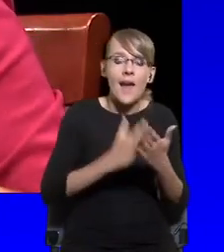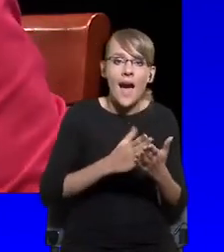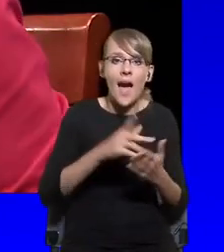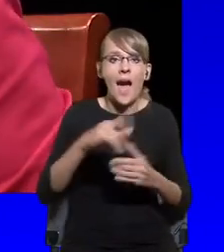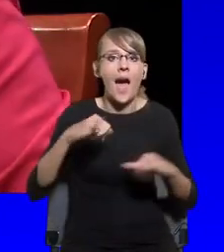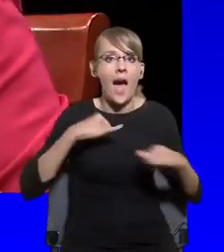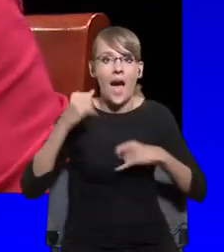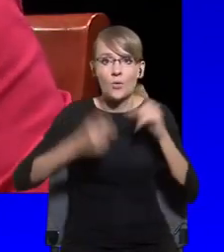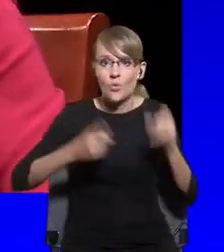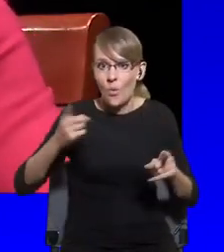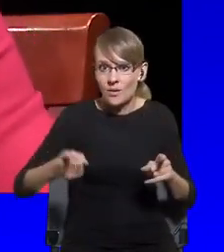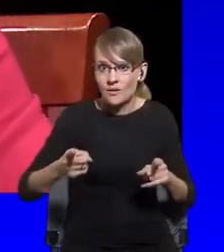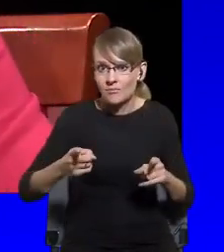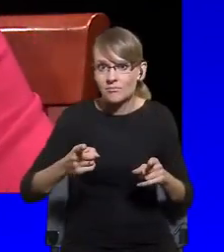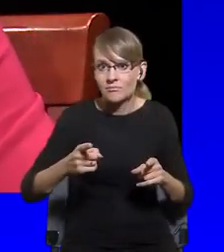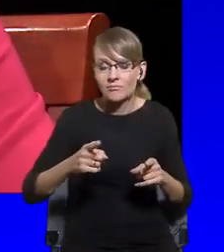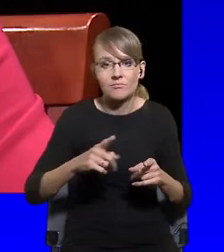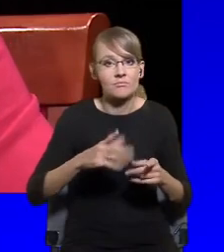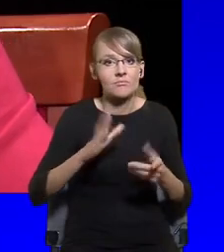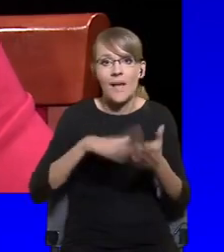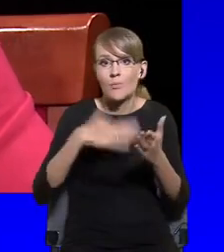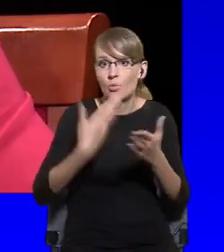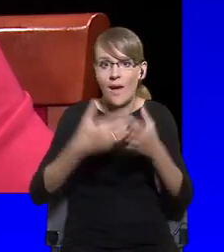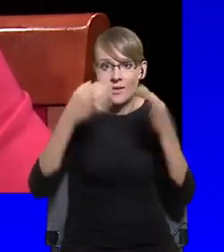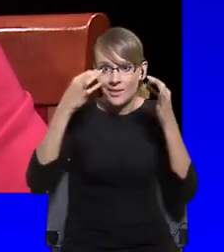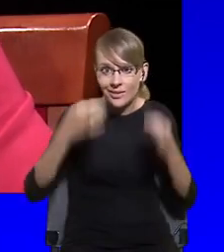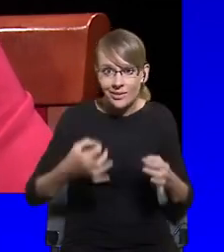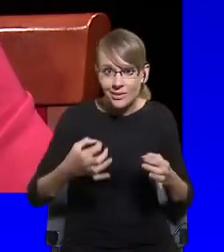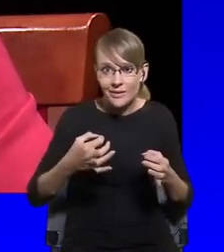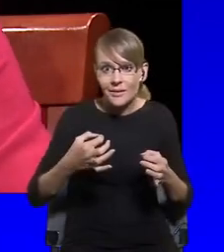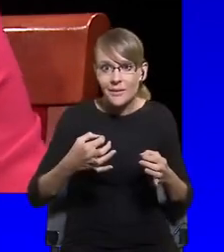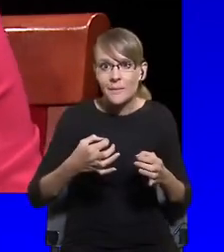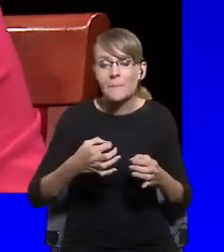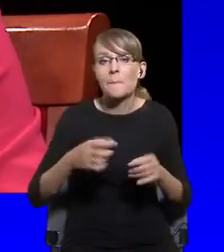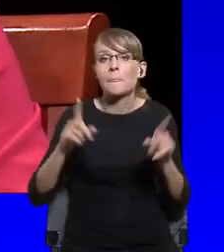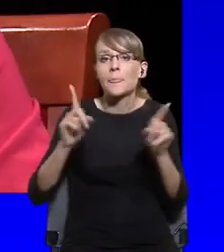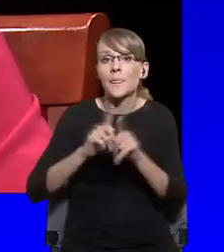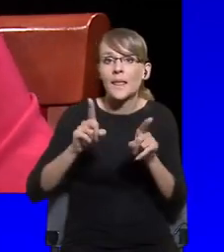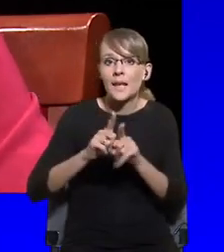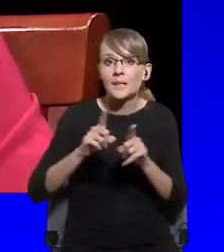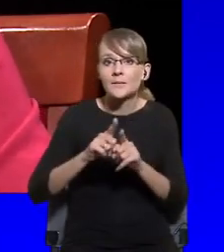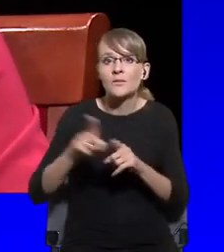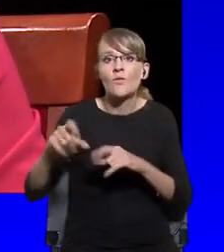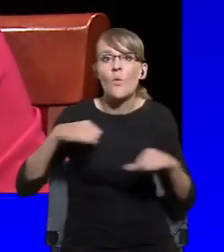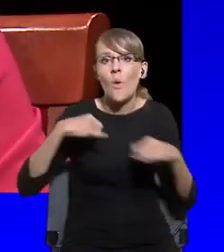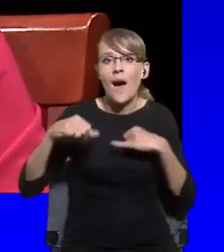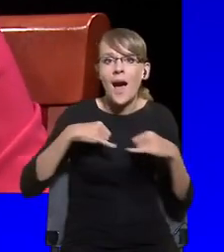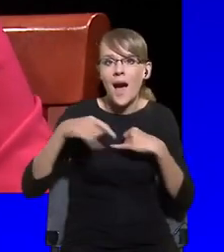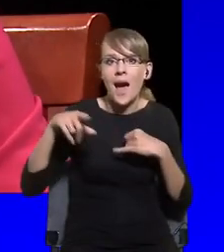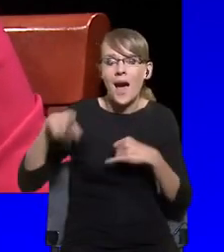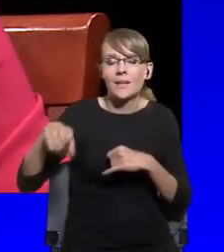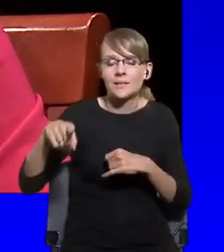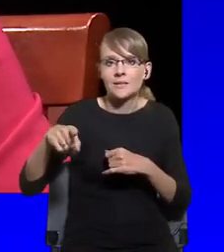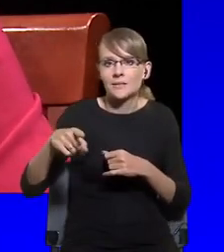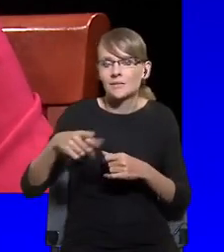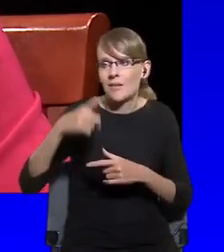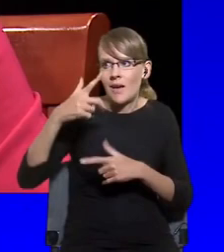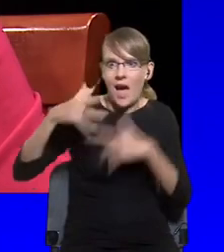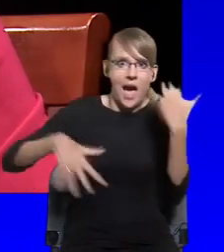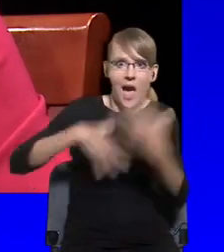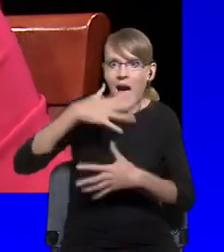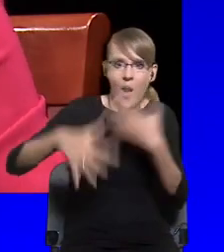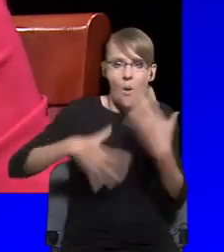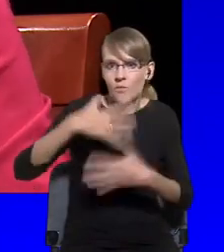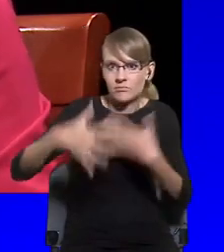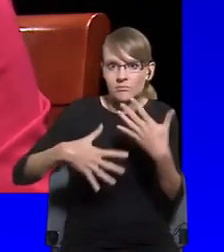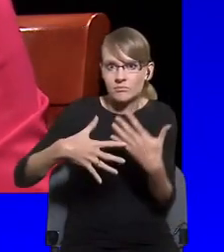illiberal, chaotic regimes, anarchistic regimes, because, because, because, I do believe what actually the illiberals are doing